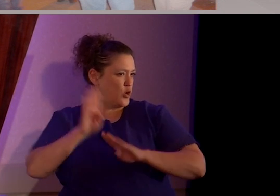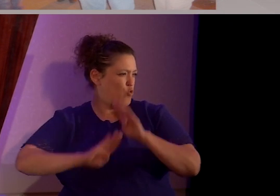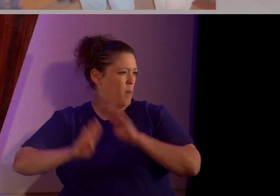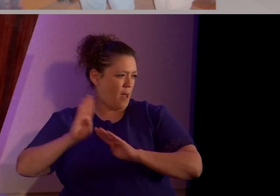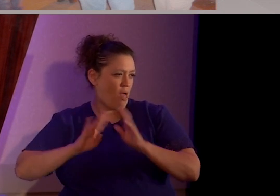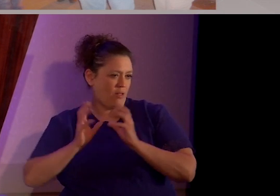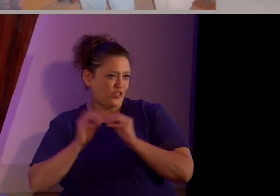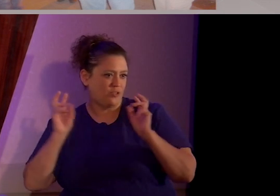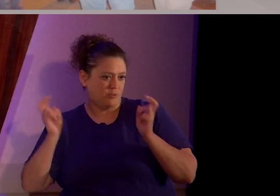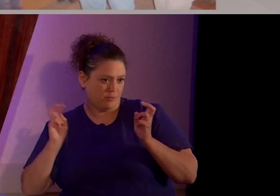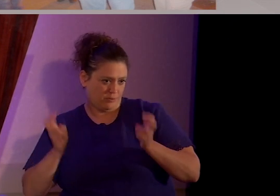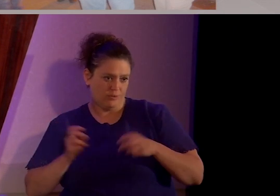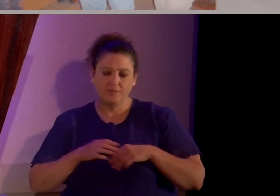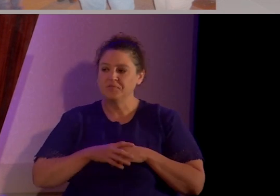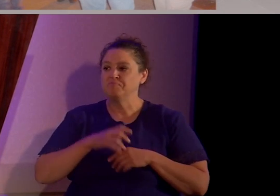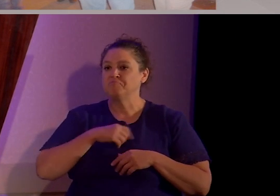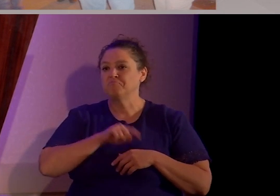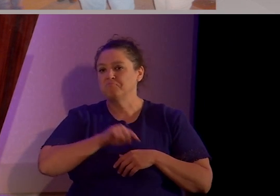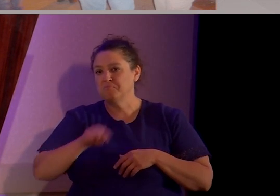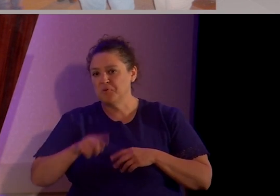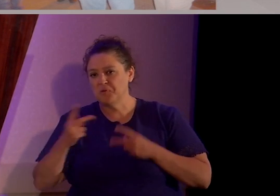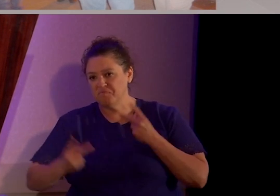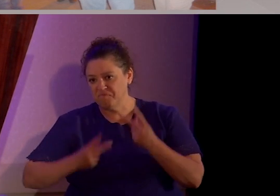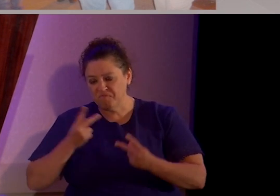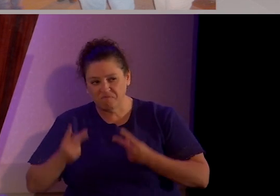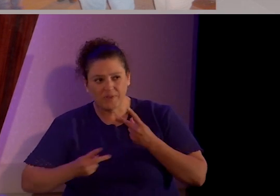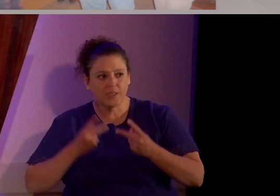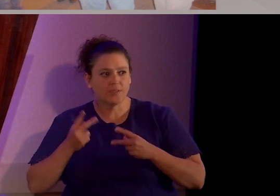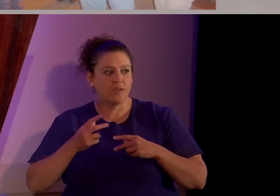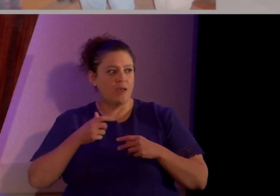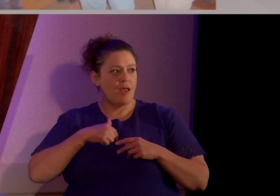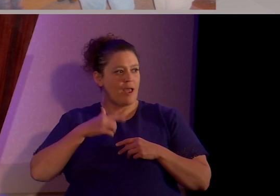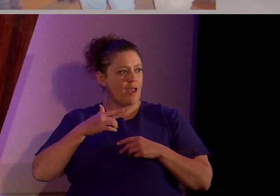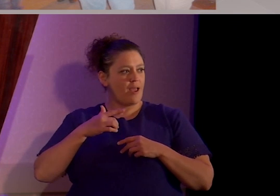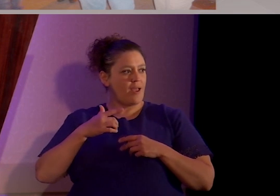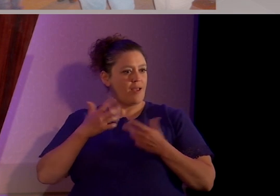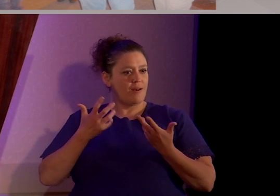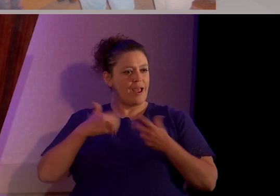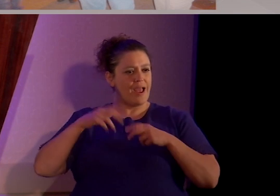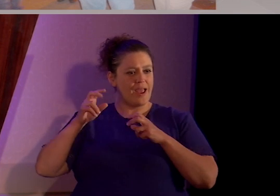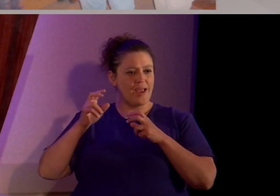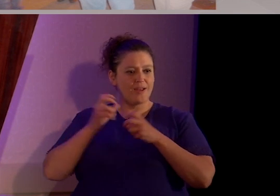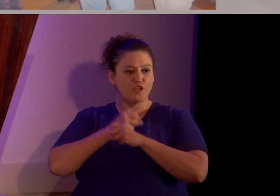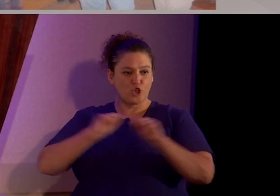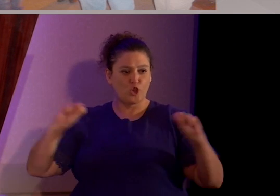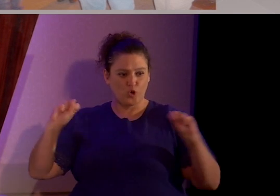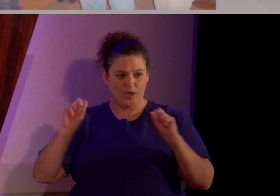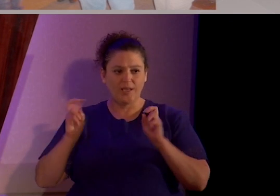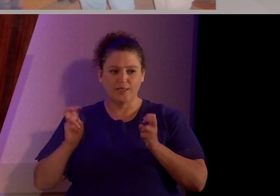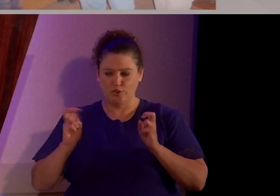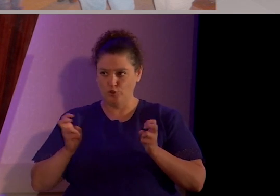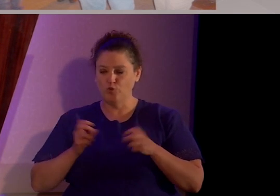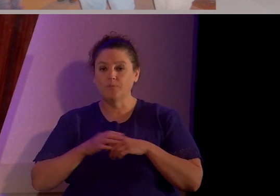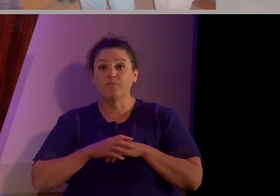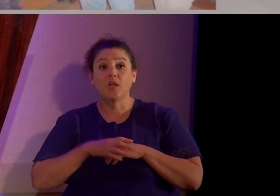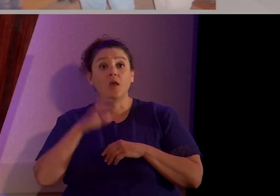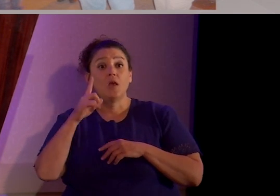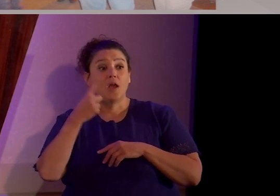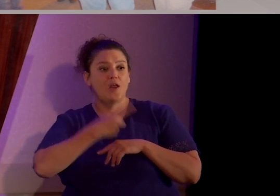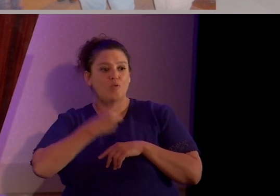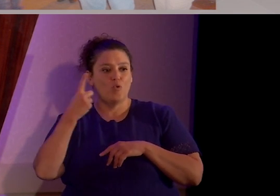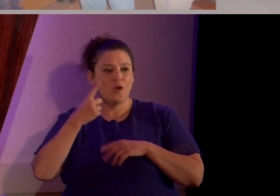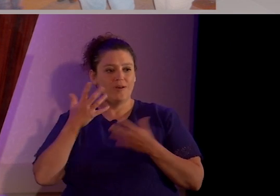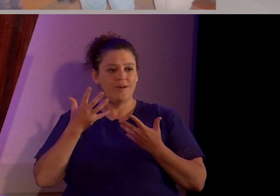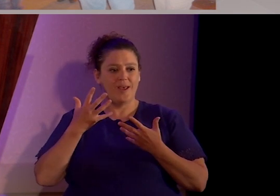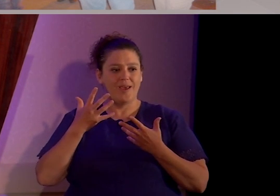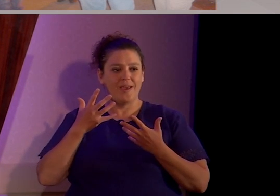I'd come and visit, and I had security measures. And one day, I let my security